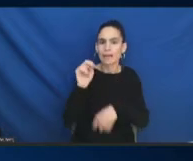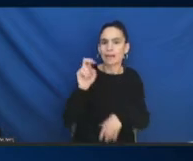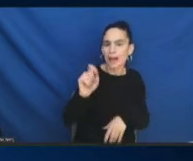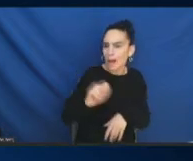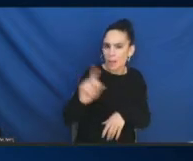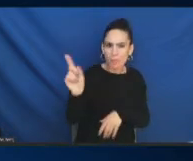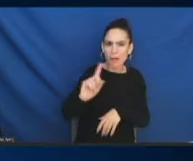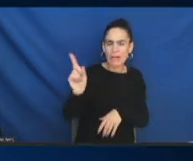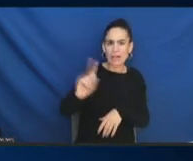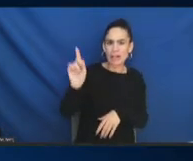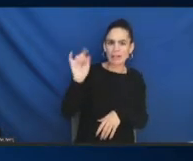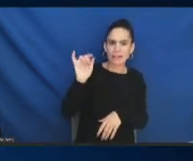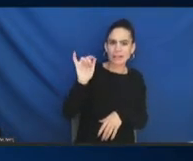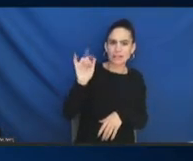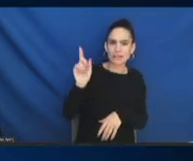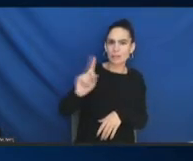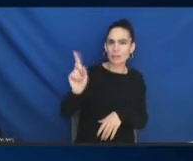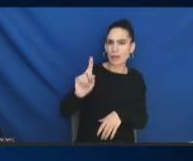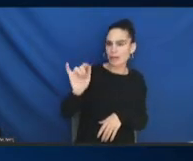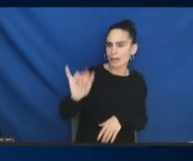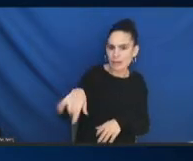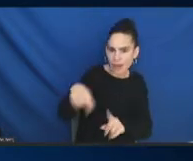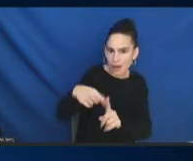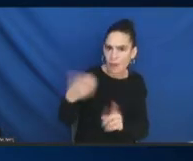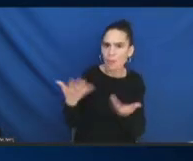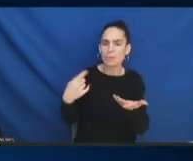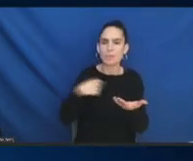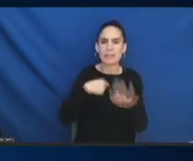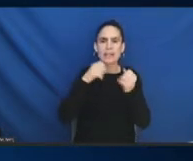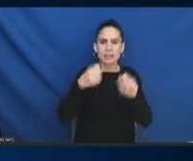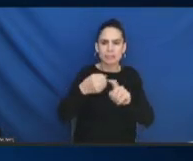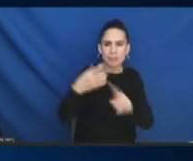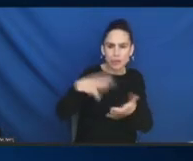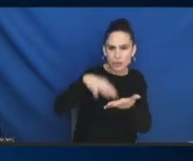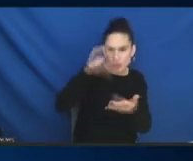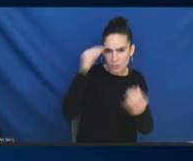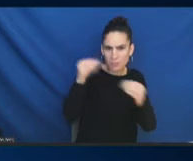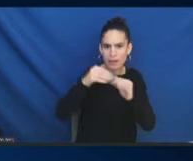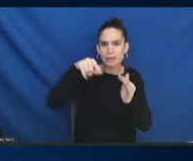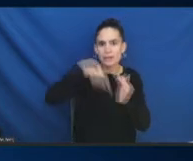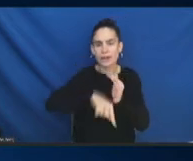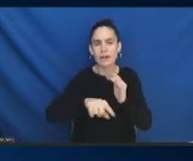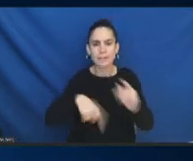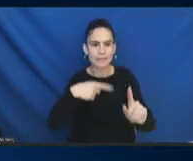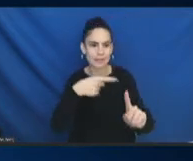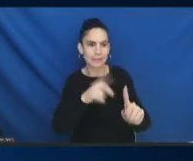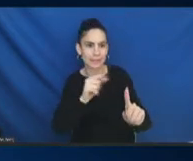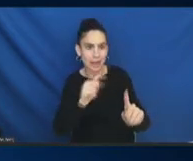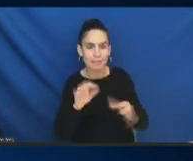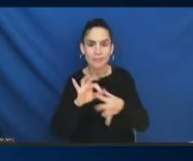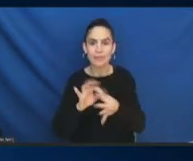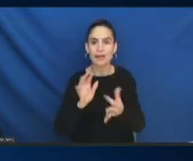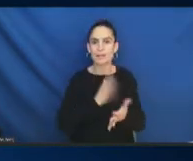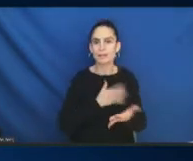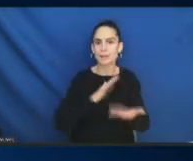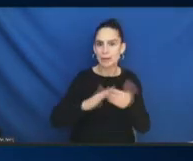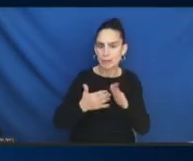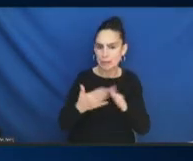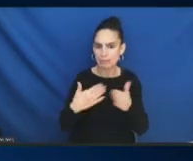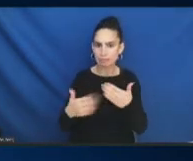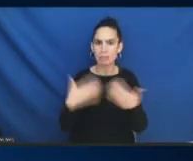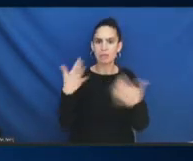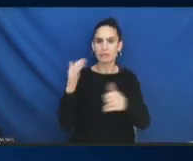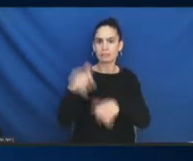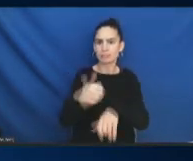might learn through disaggregated data about our communities. If that exists anywhere, I'd be interested in that. And then I'm also